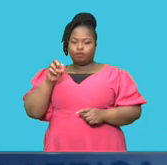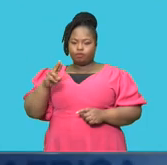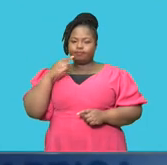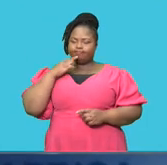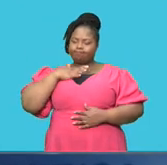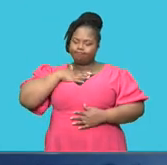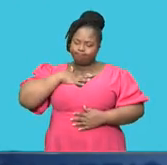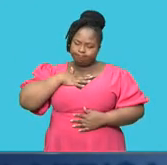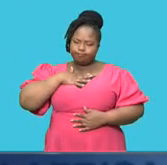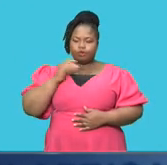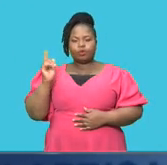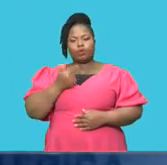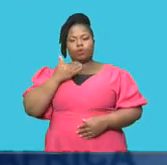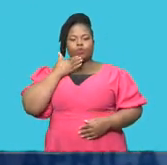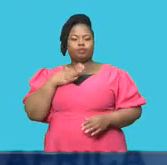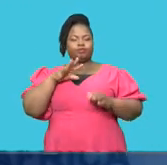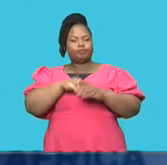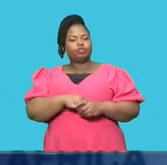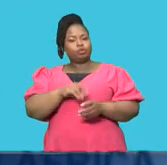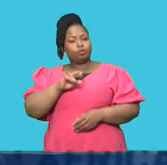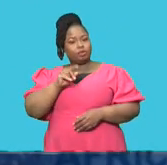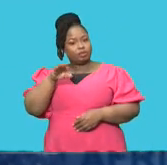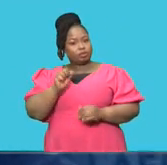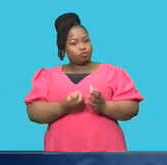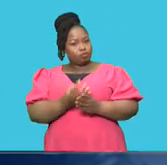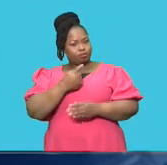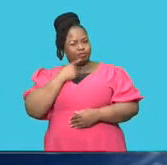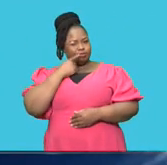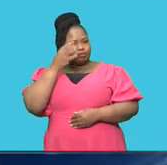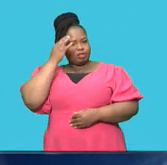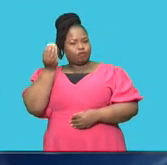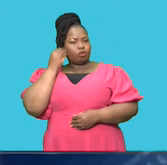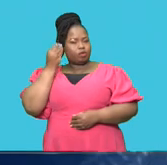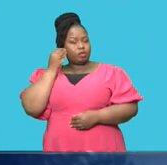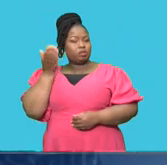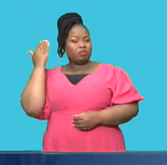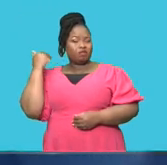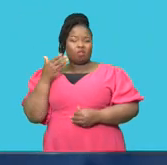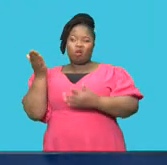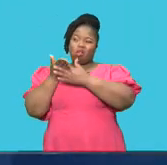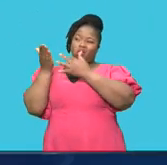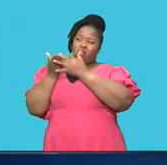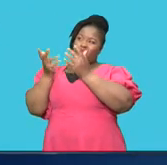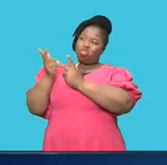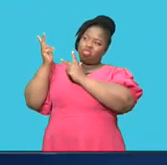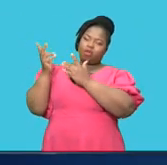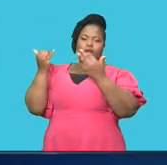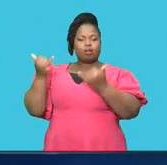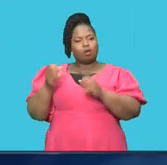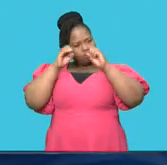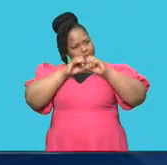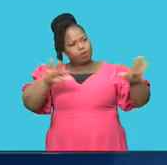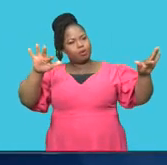those that contributed to Eunice's growth. She added that information that was locked in dusty archives can now be spread